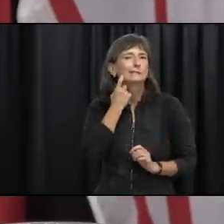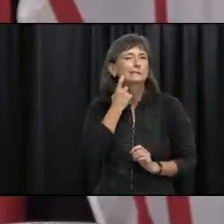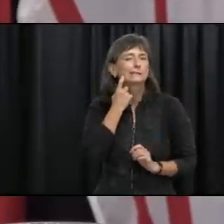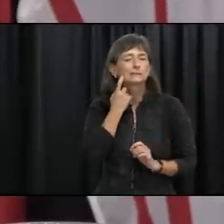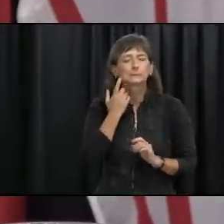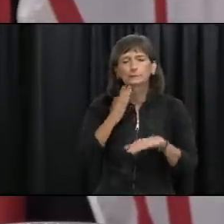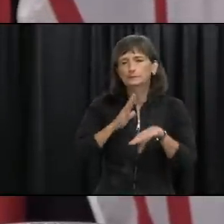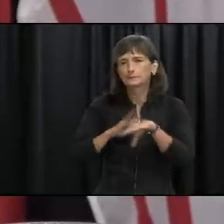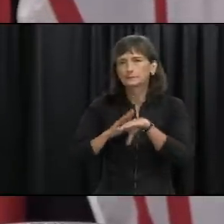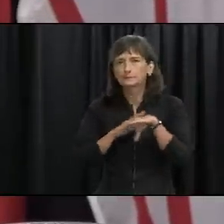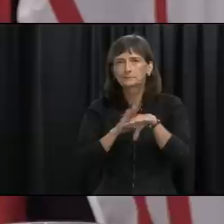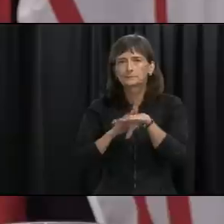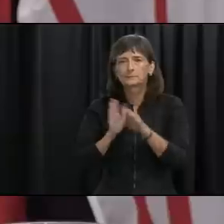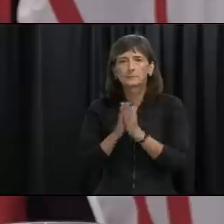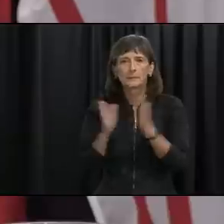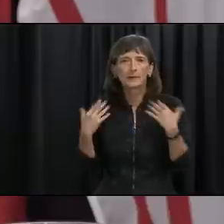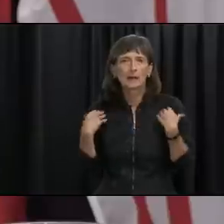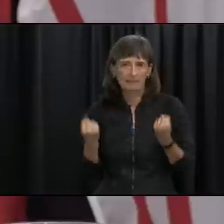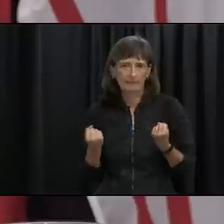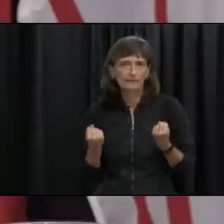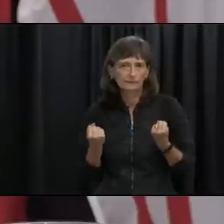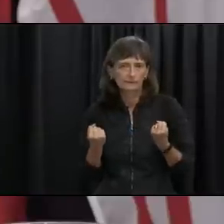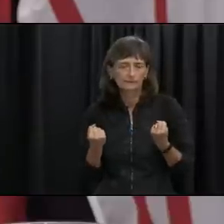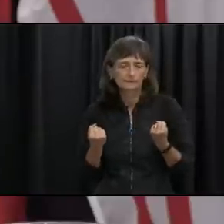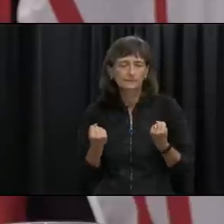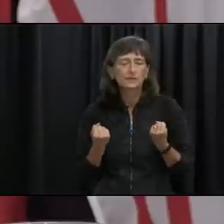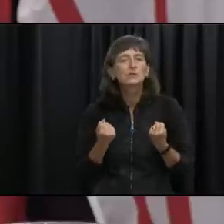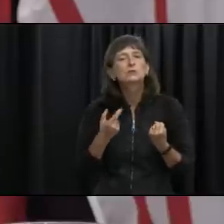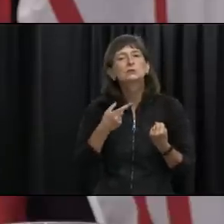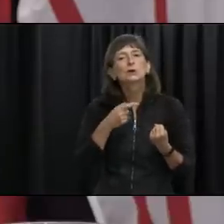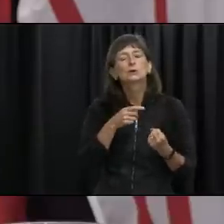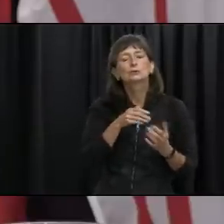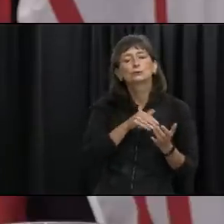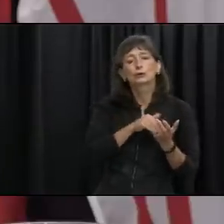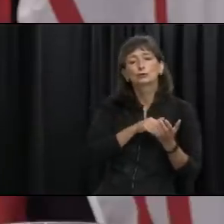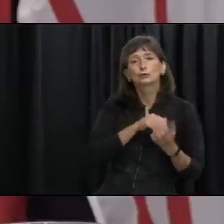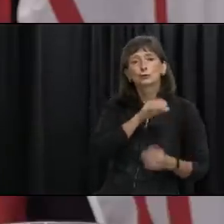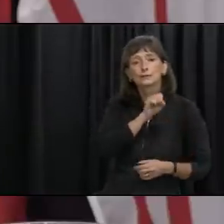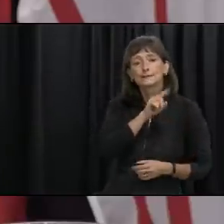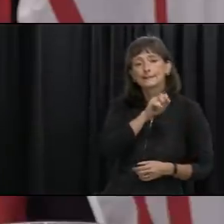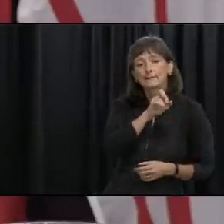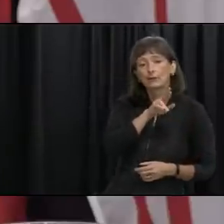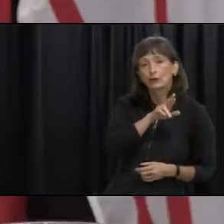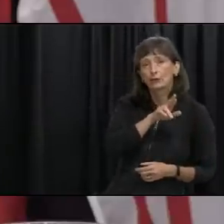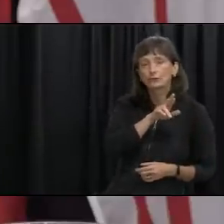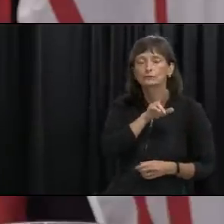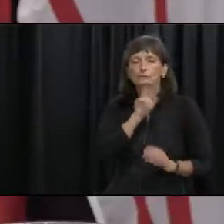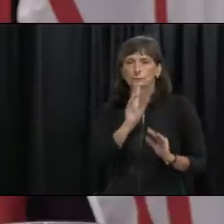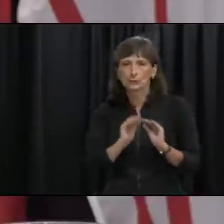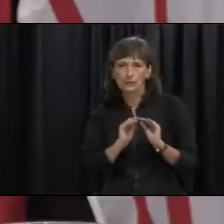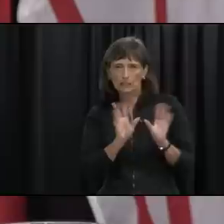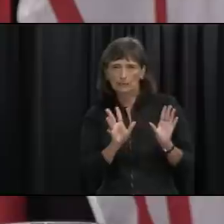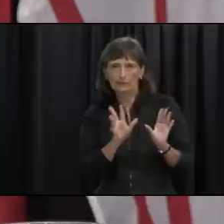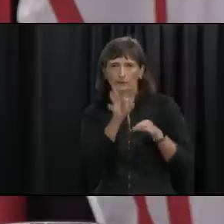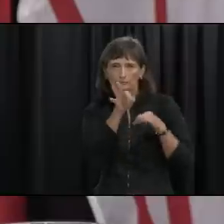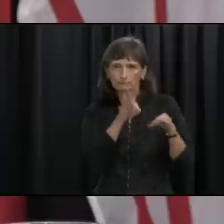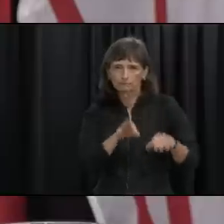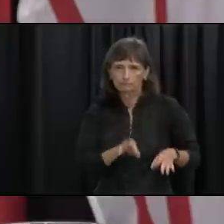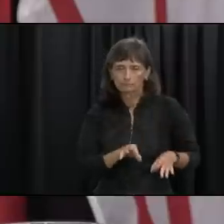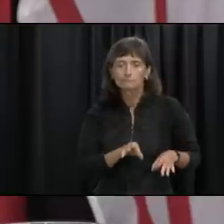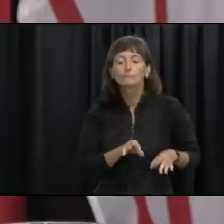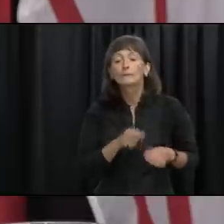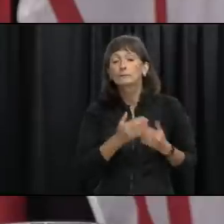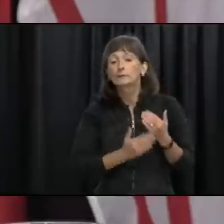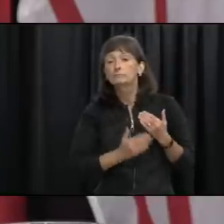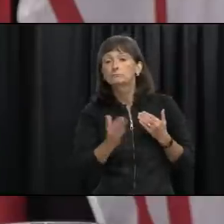advisories from public health and so Dr. Sevier is here to provide that clarity so that going